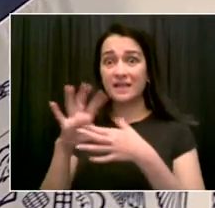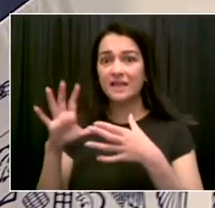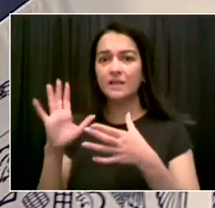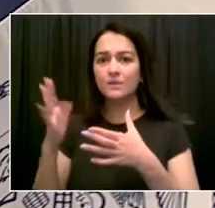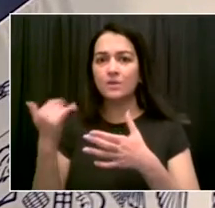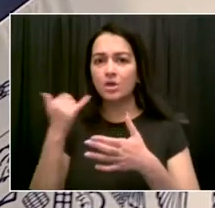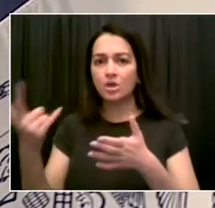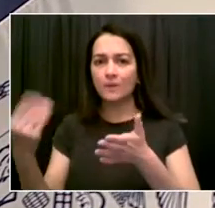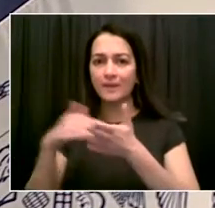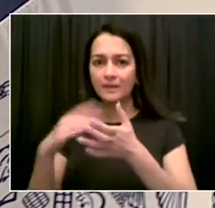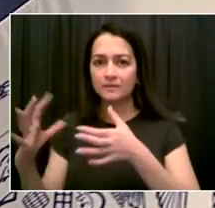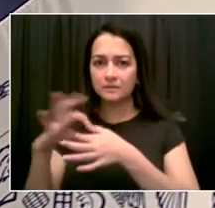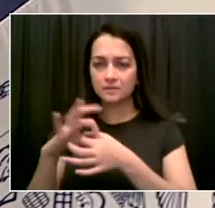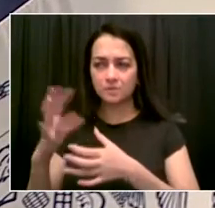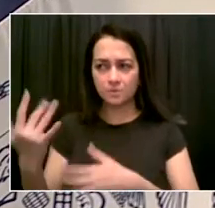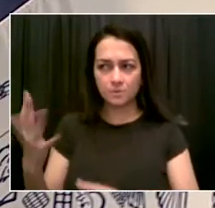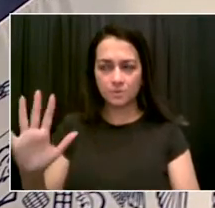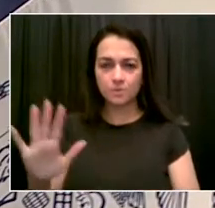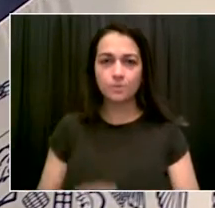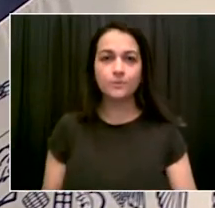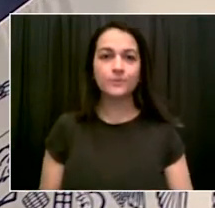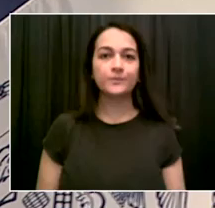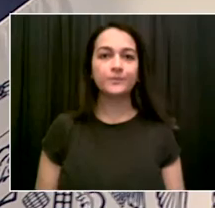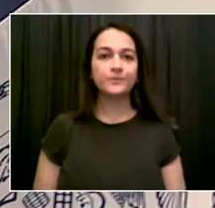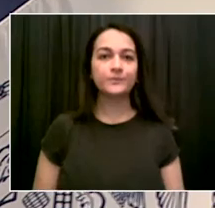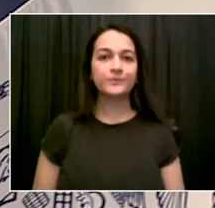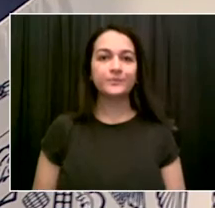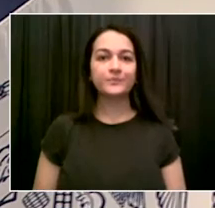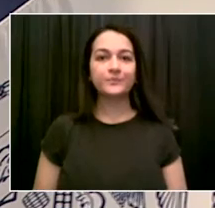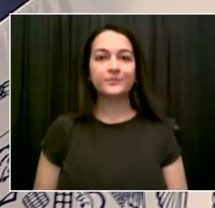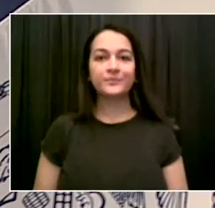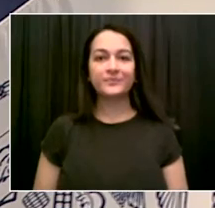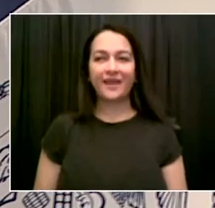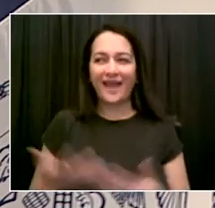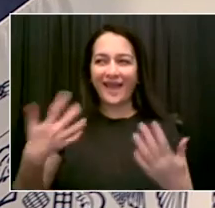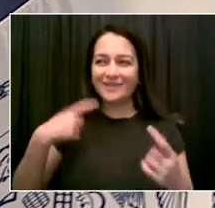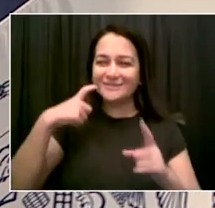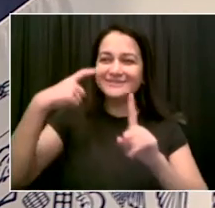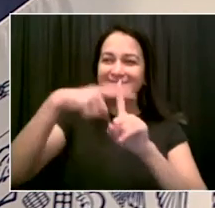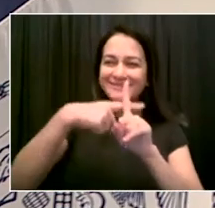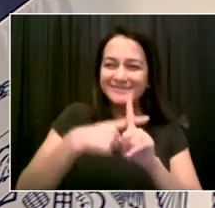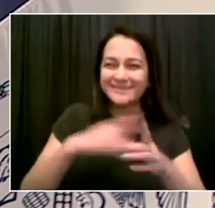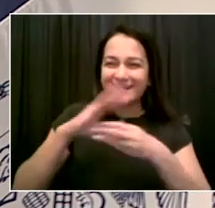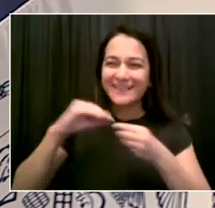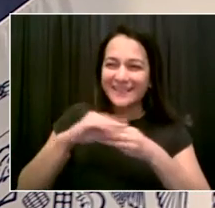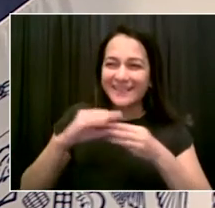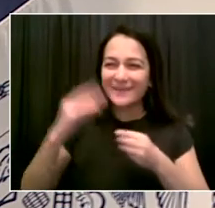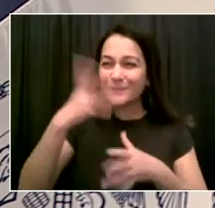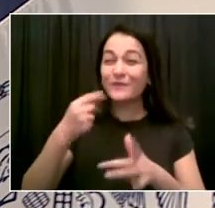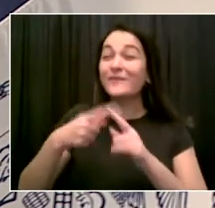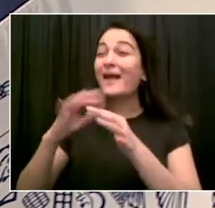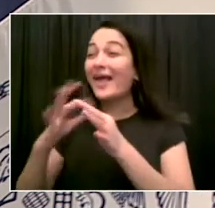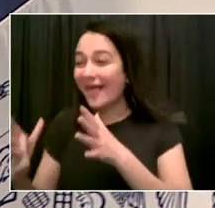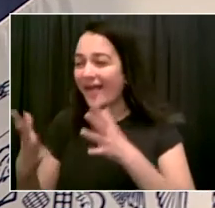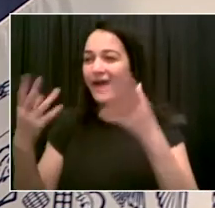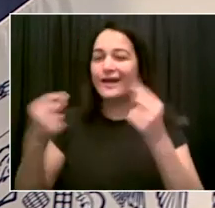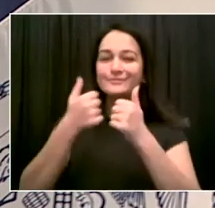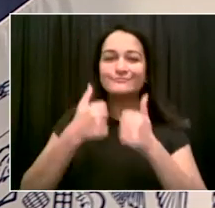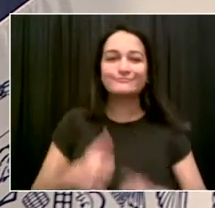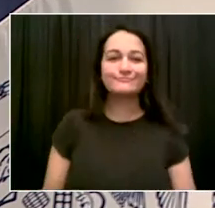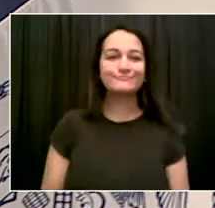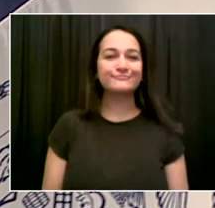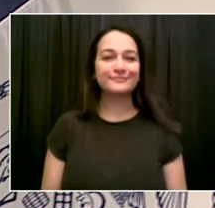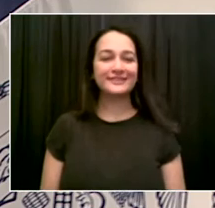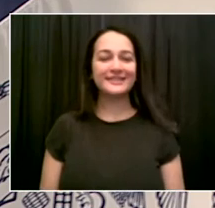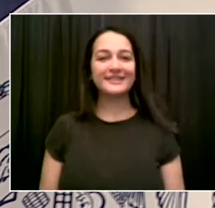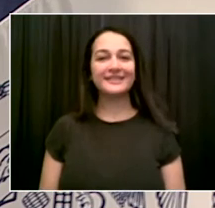good lead up, though. So, another great business leader. And she has created one